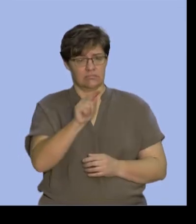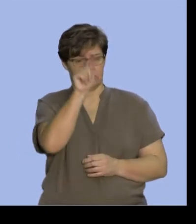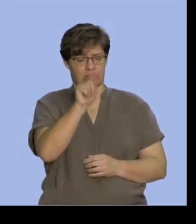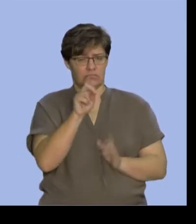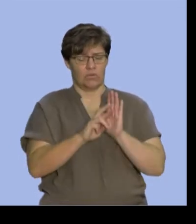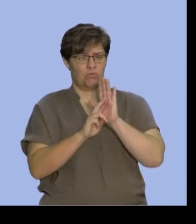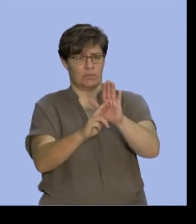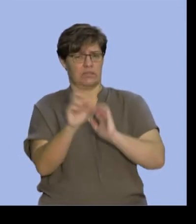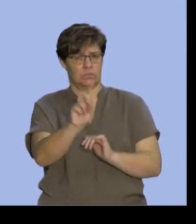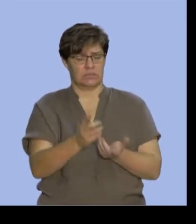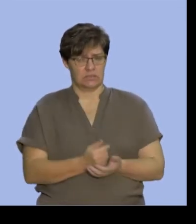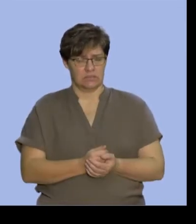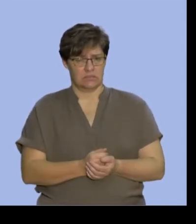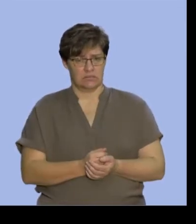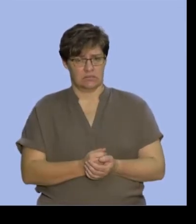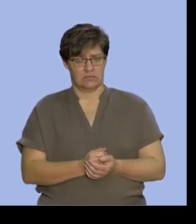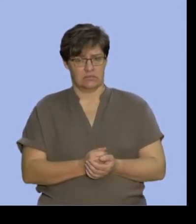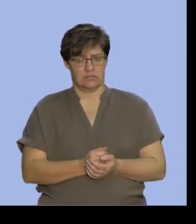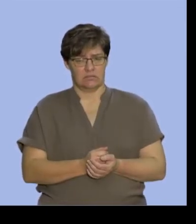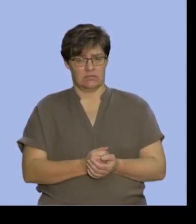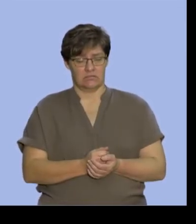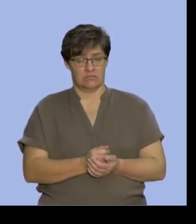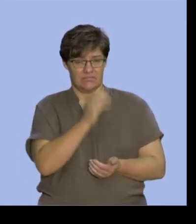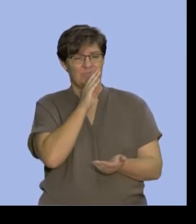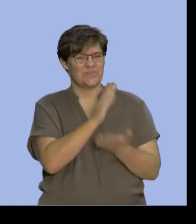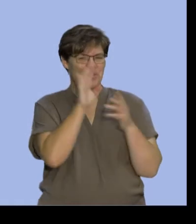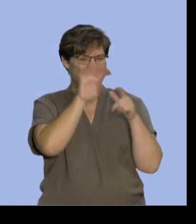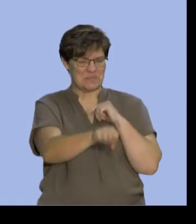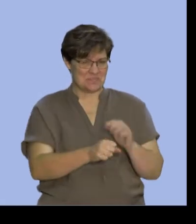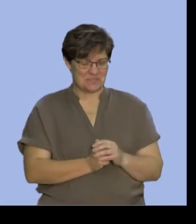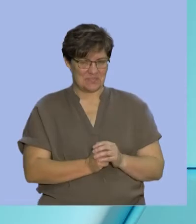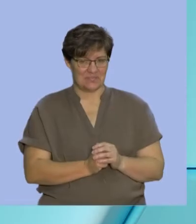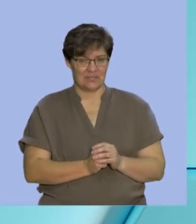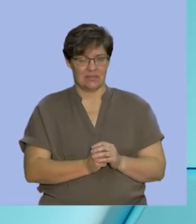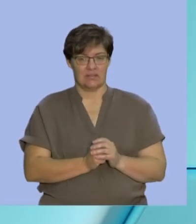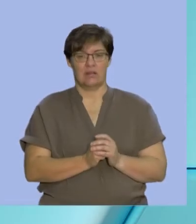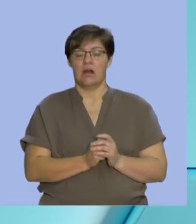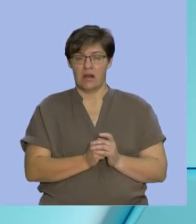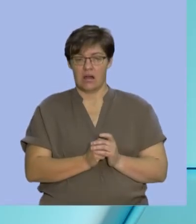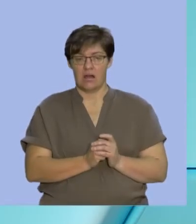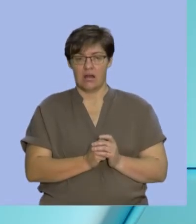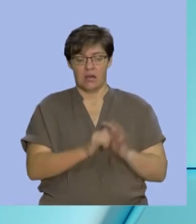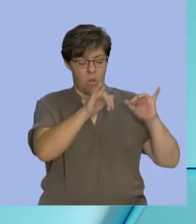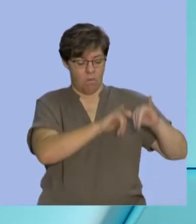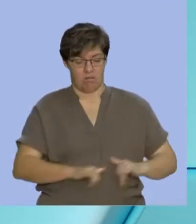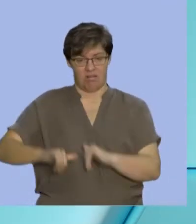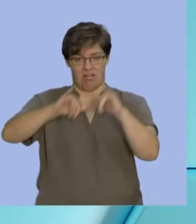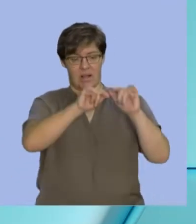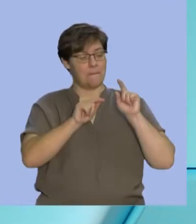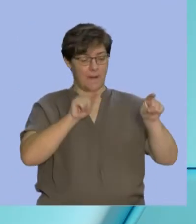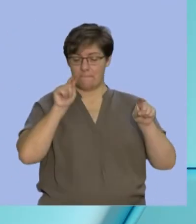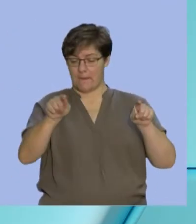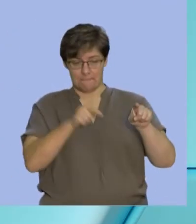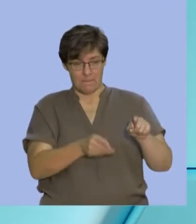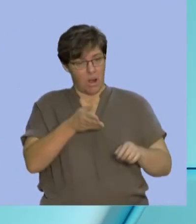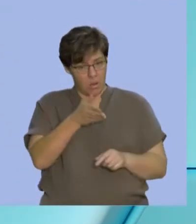representing over there? Well, I'm sure you can figure it out. It is the common intersection of